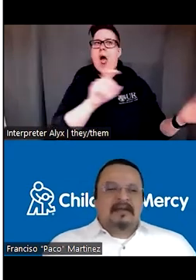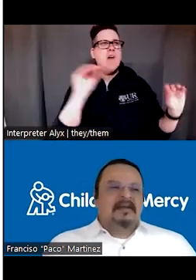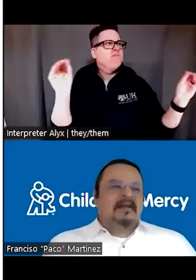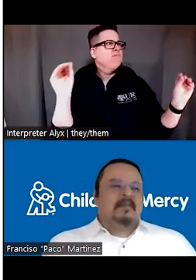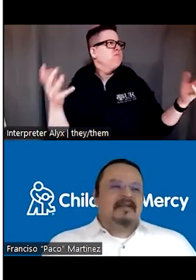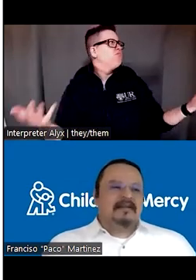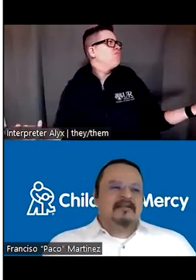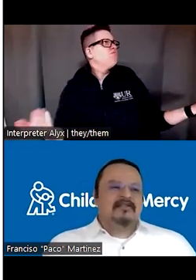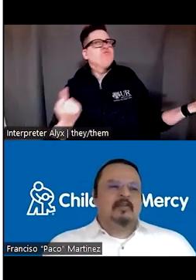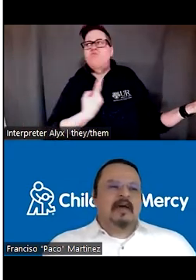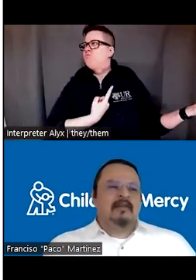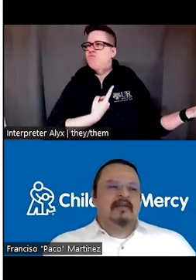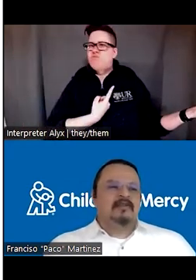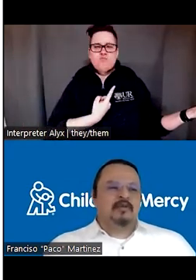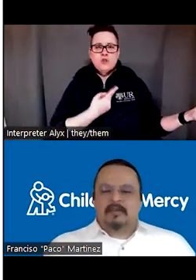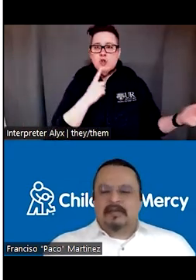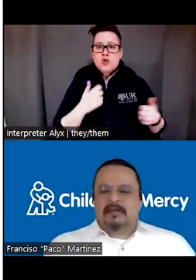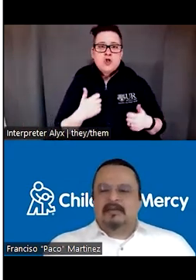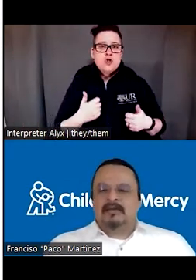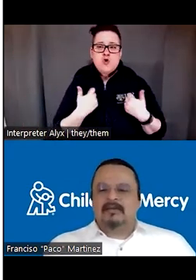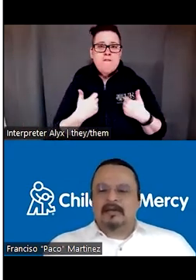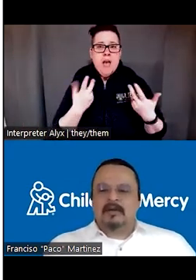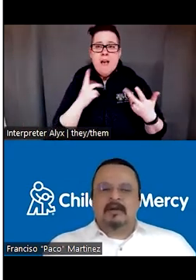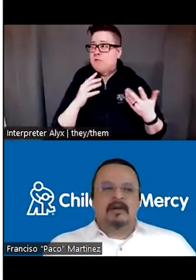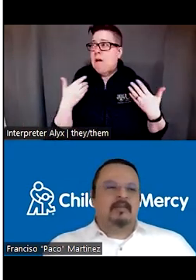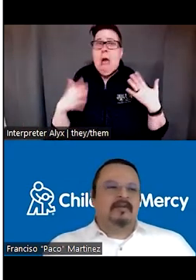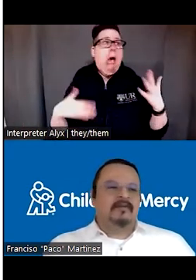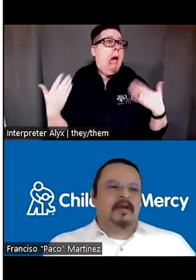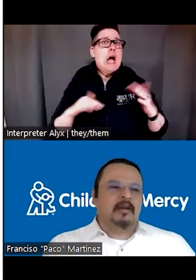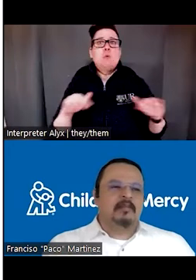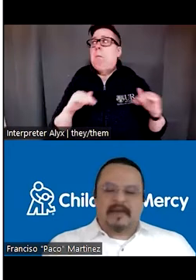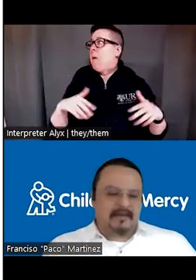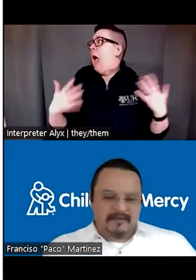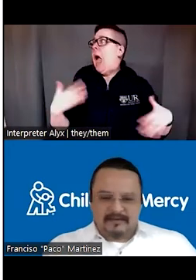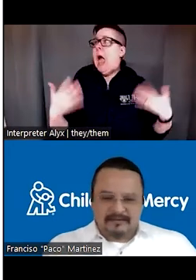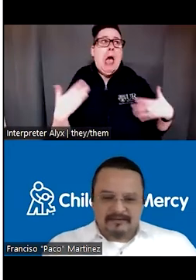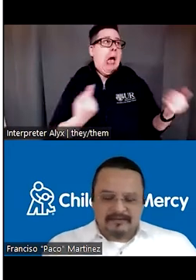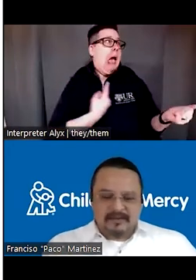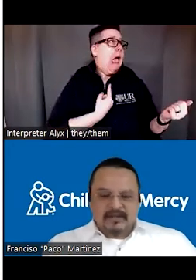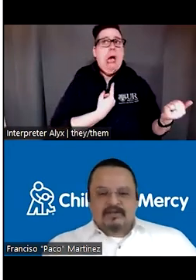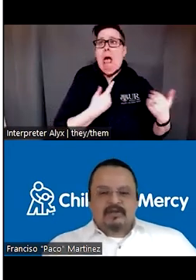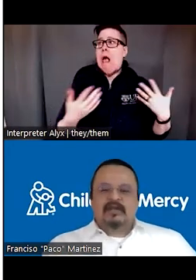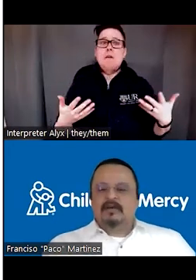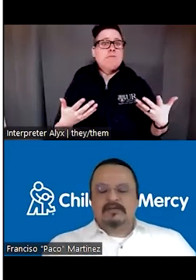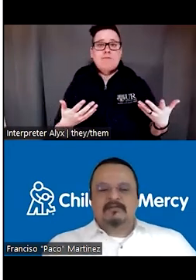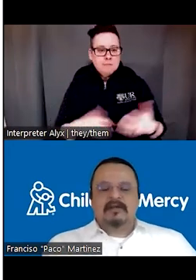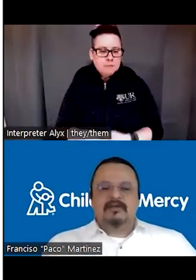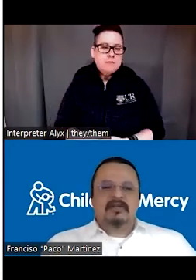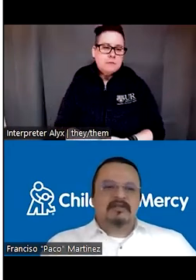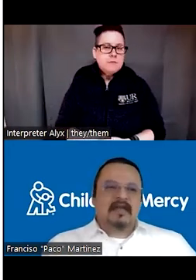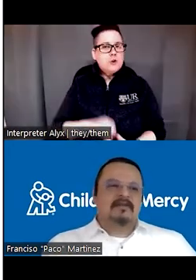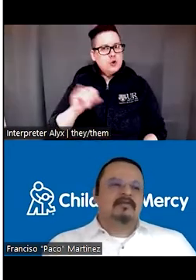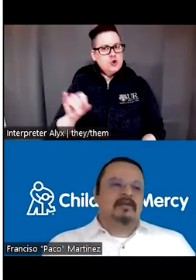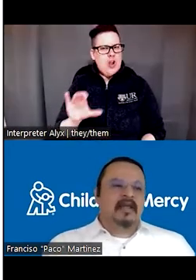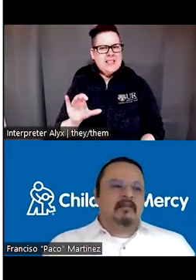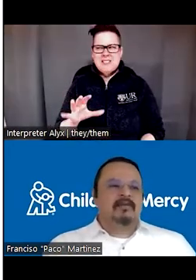basically surviving on swimming in this river of the stream by himself. So he was ready to